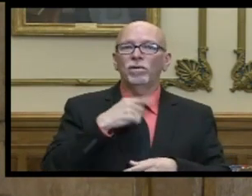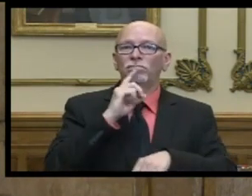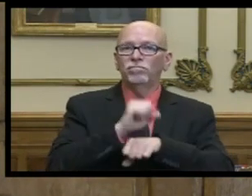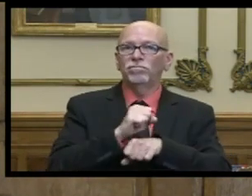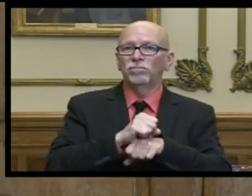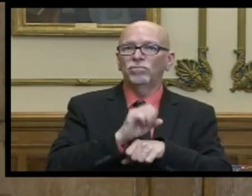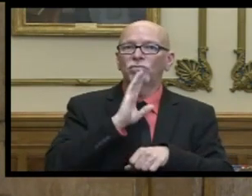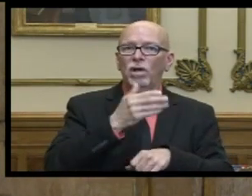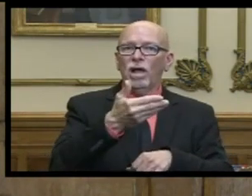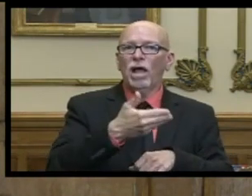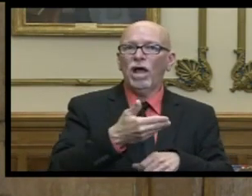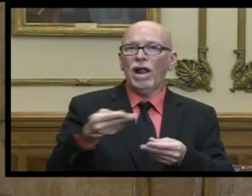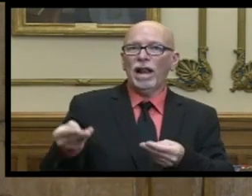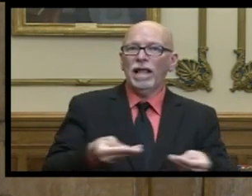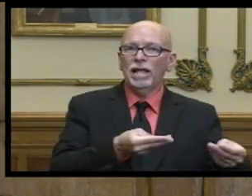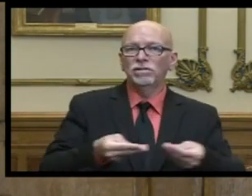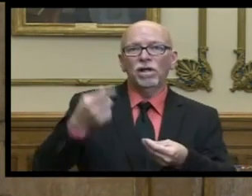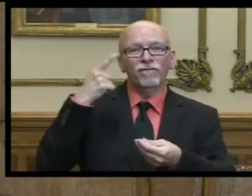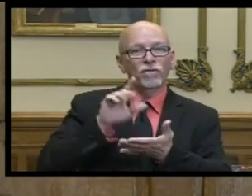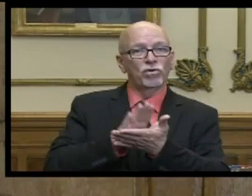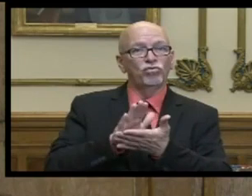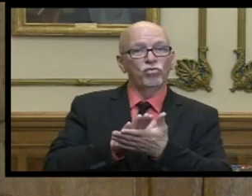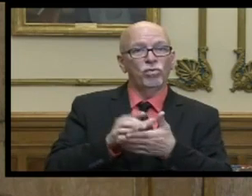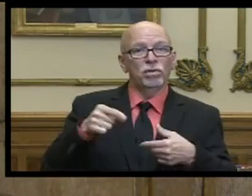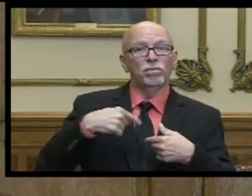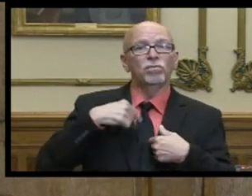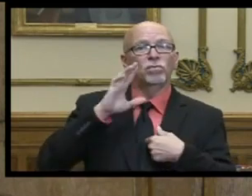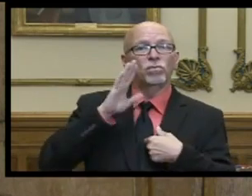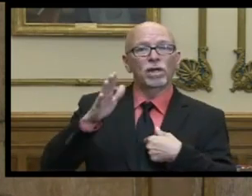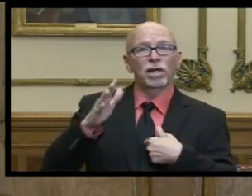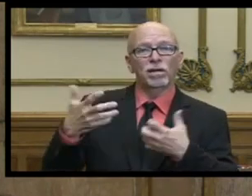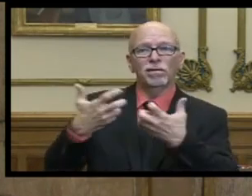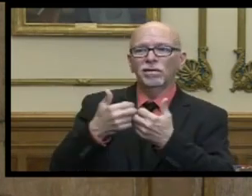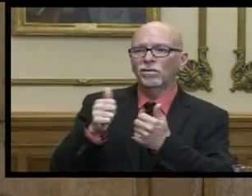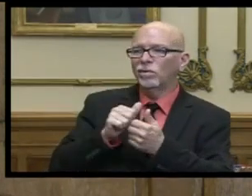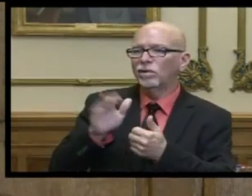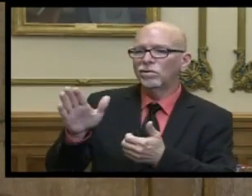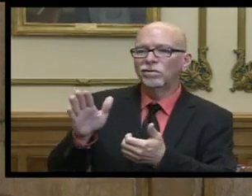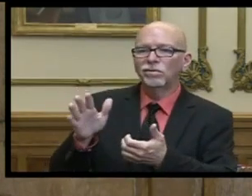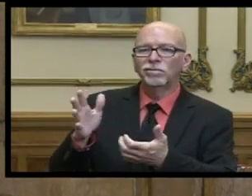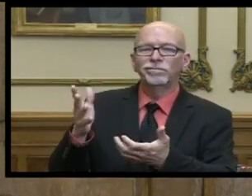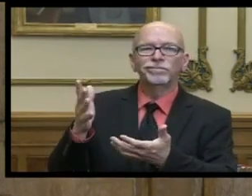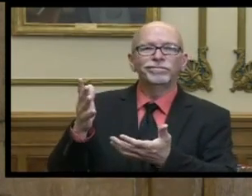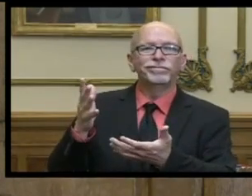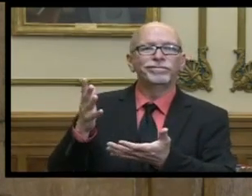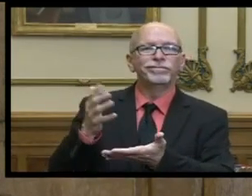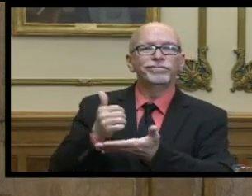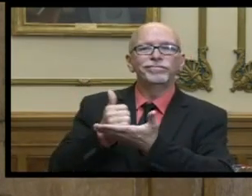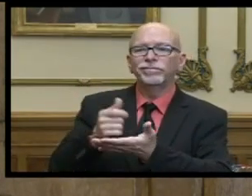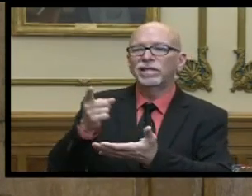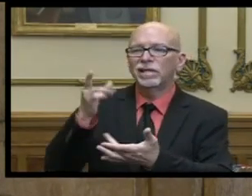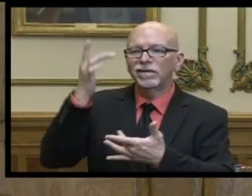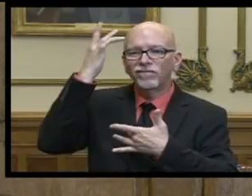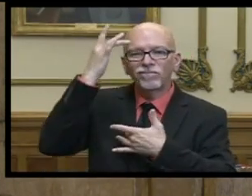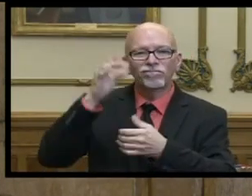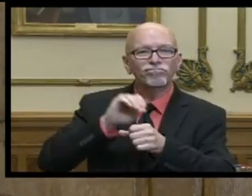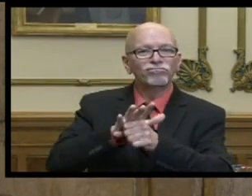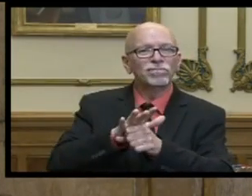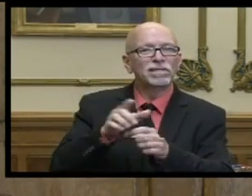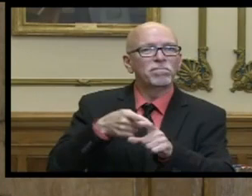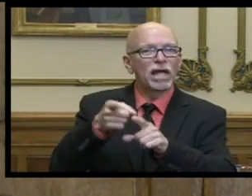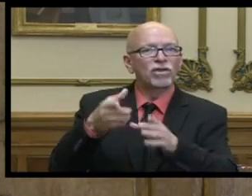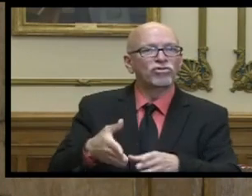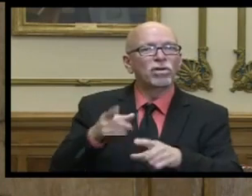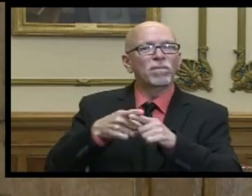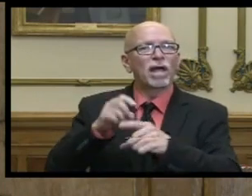hiring a liaison to the schools and we'll pair them with an intervention infection specialist along with one of